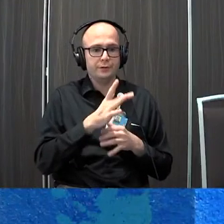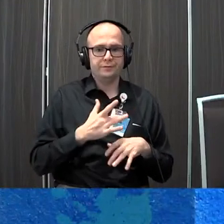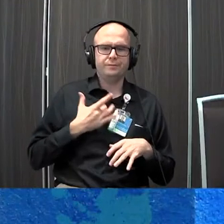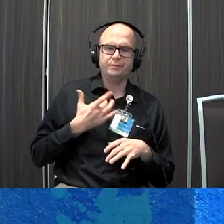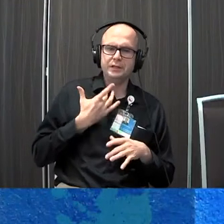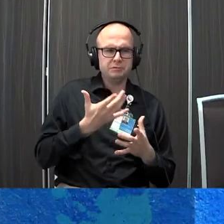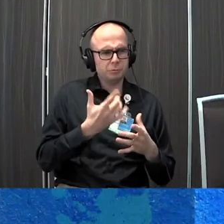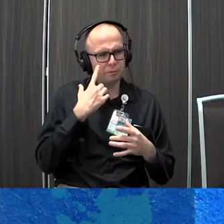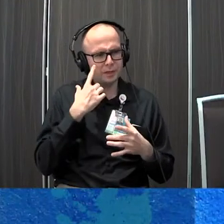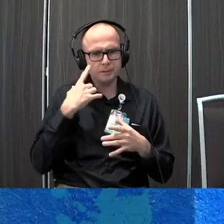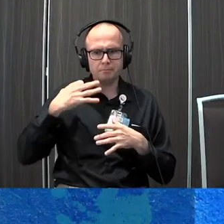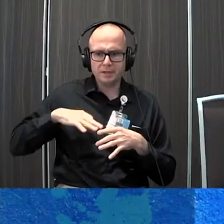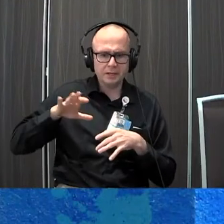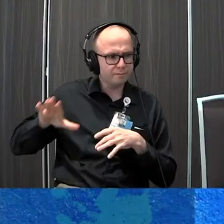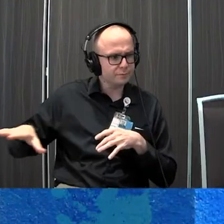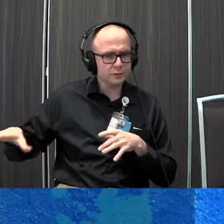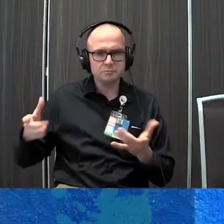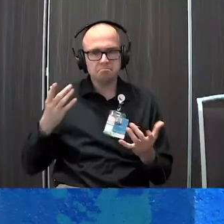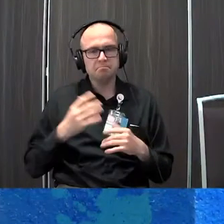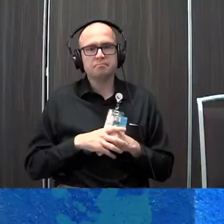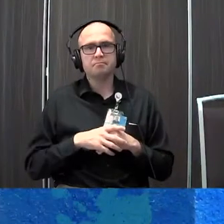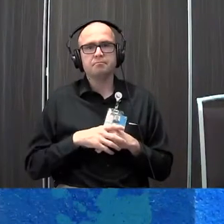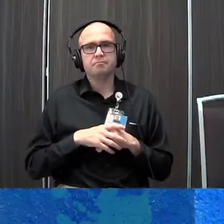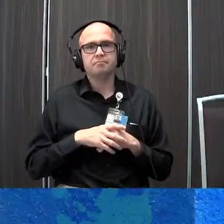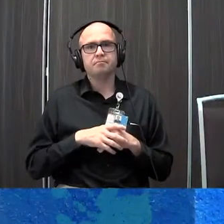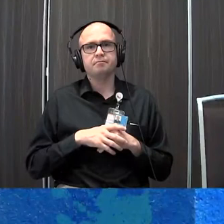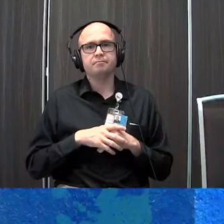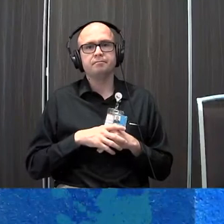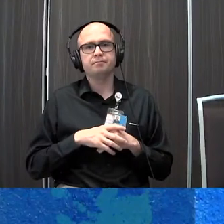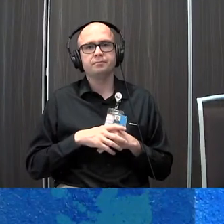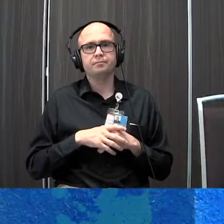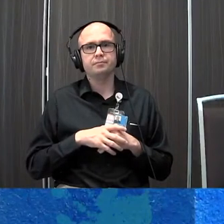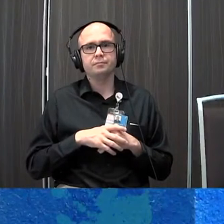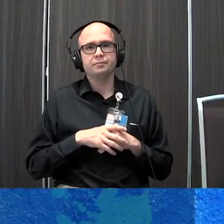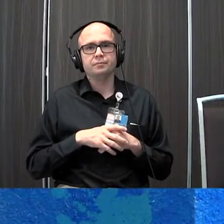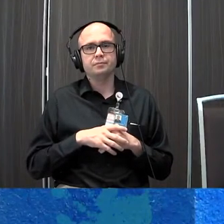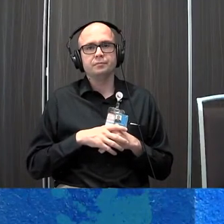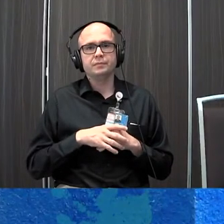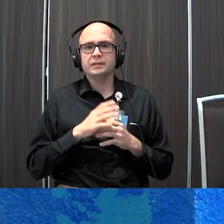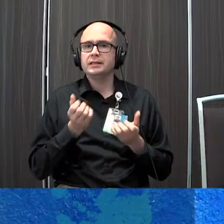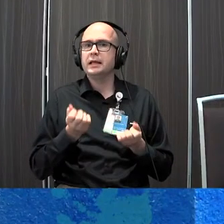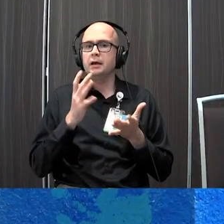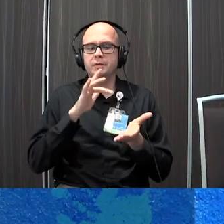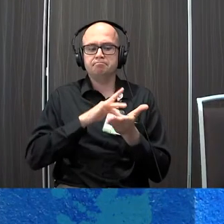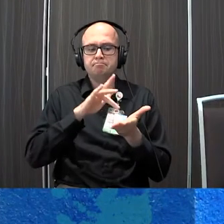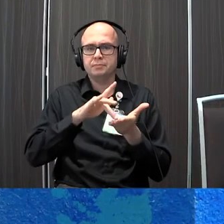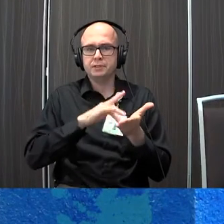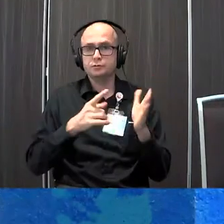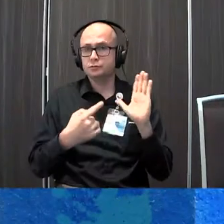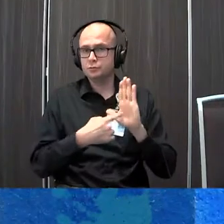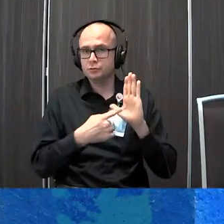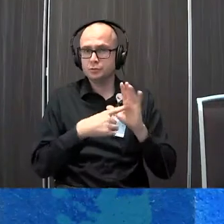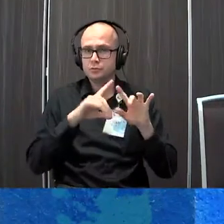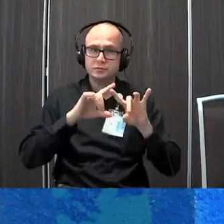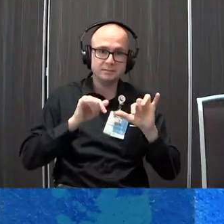far as what features might benefit your kiddo and what what how many buttons do they show at one